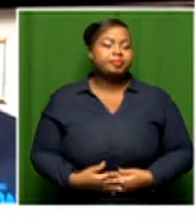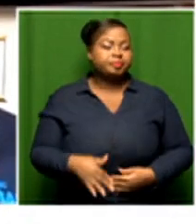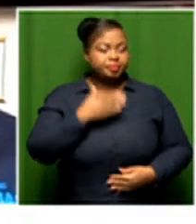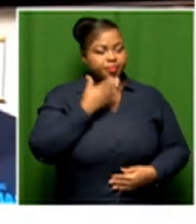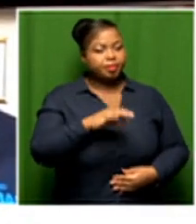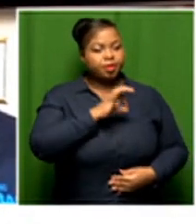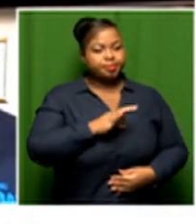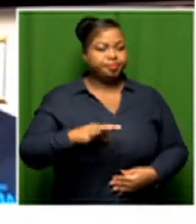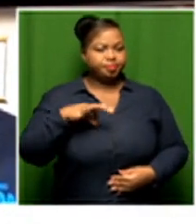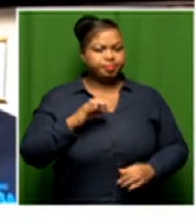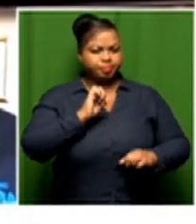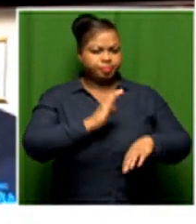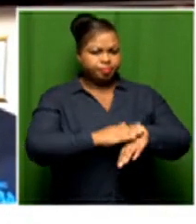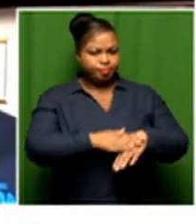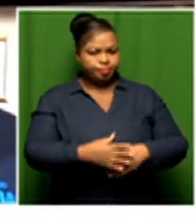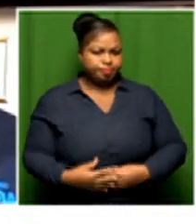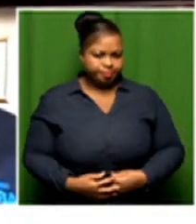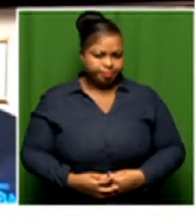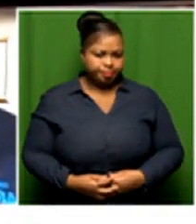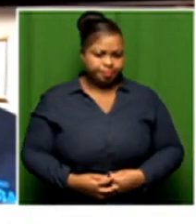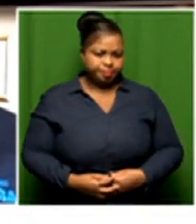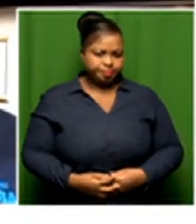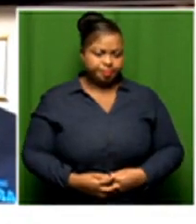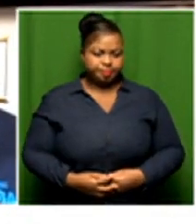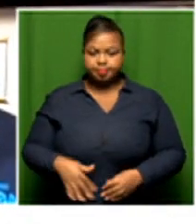much for your time thank you for chatting to us this morning thank you